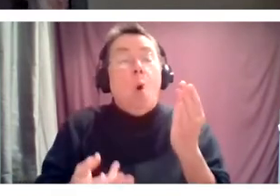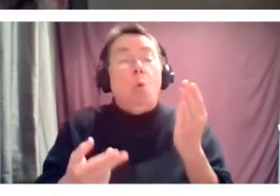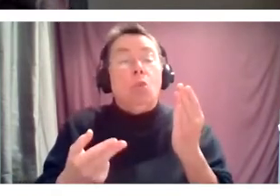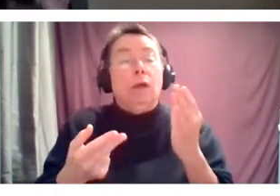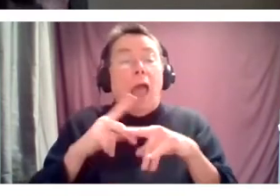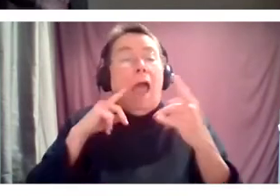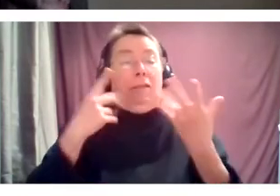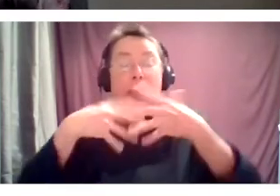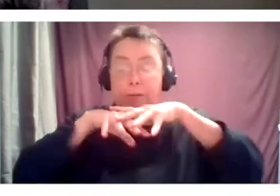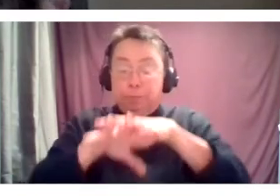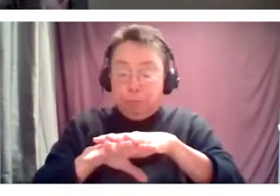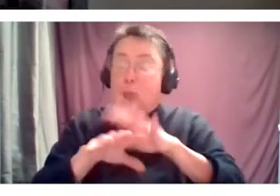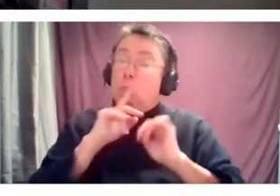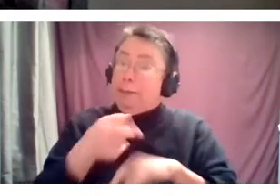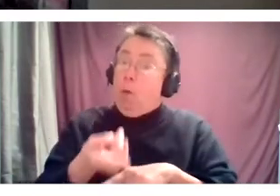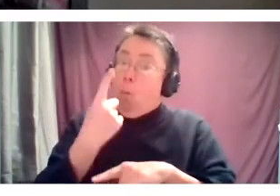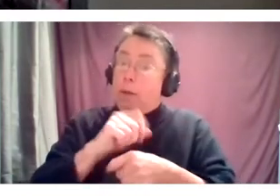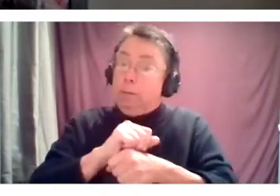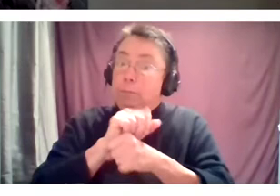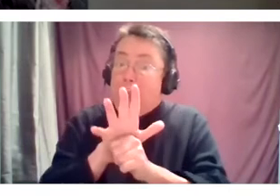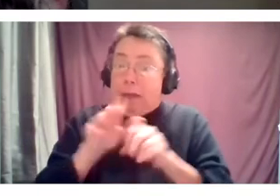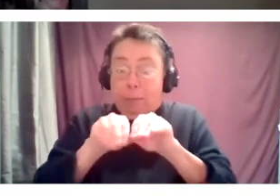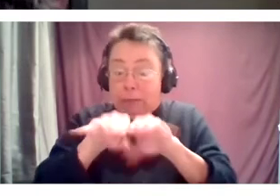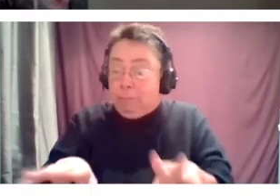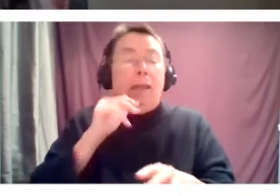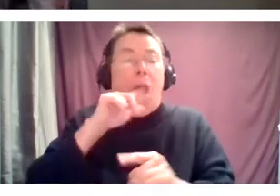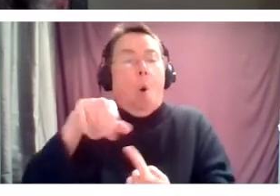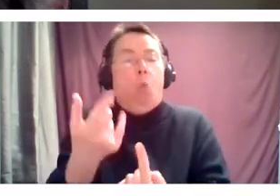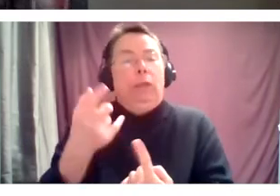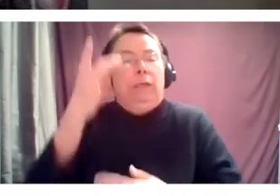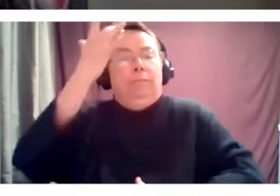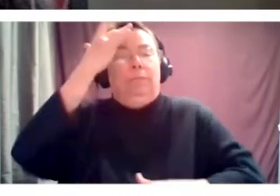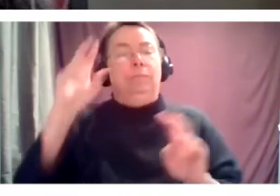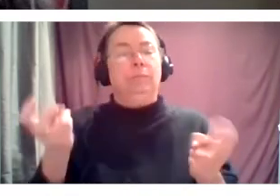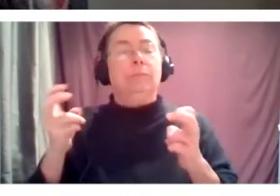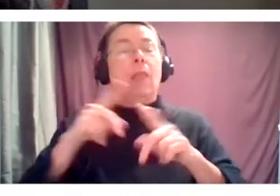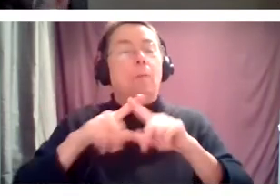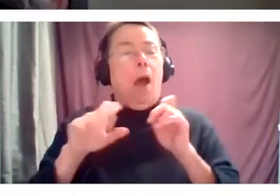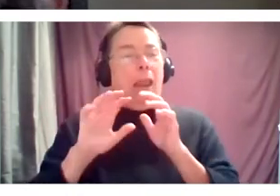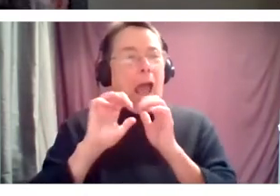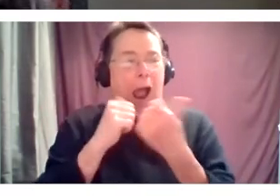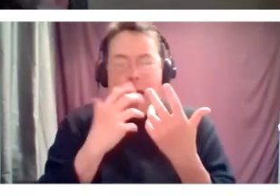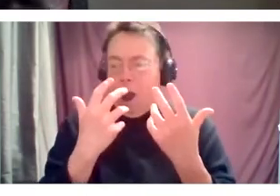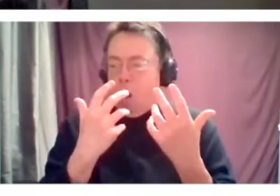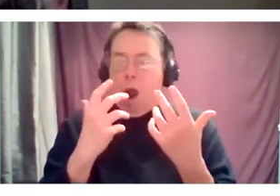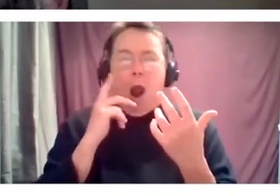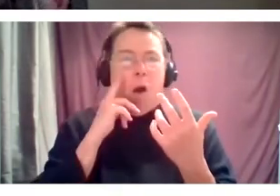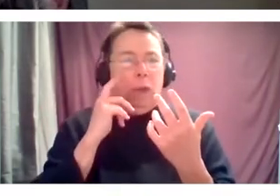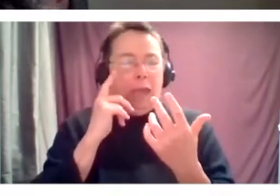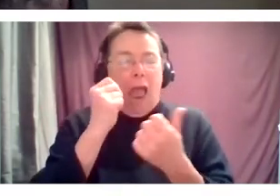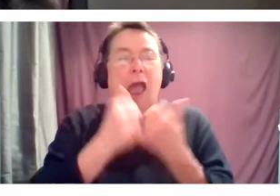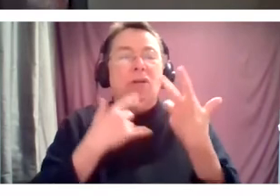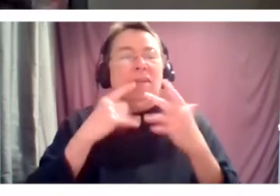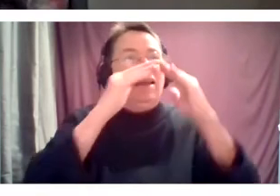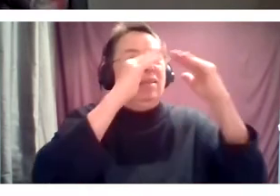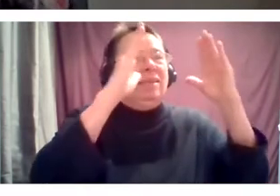They are one. So coming out of this, you know, how are we dismantling all of the aspects of the systems of making theater